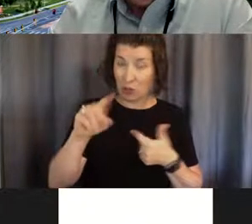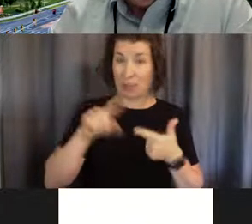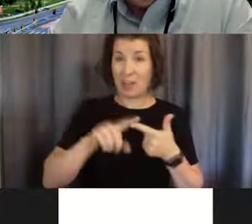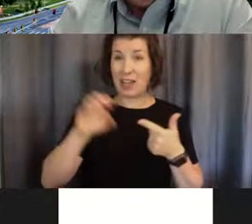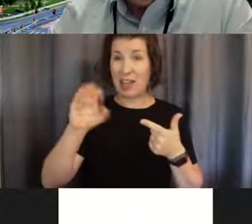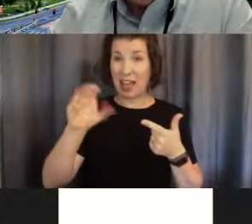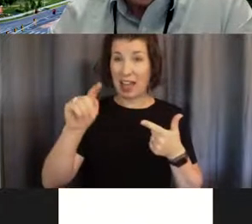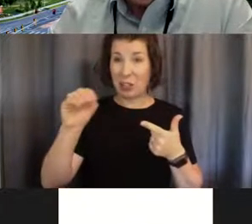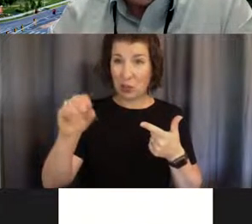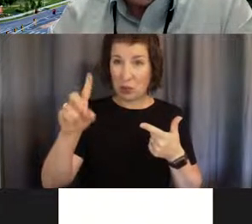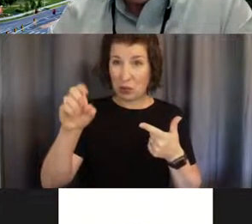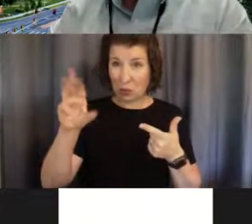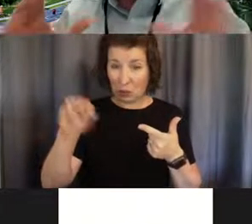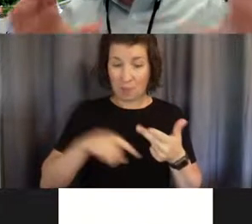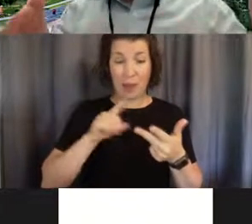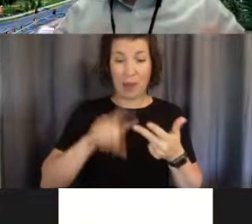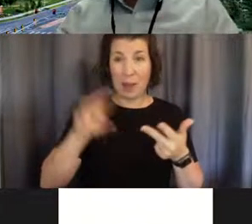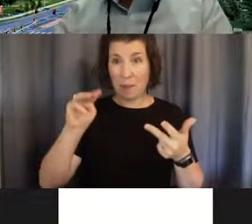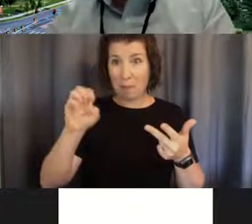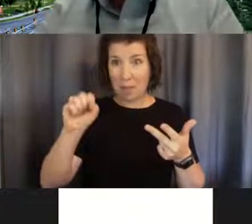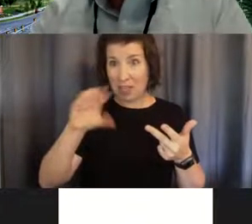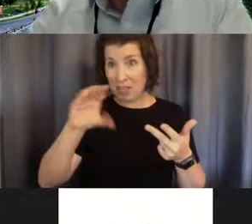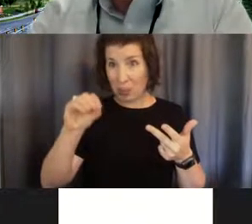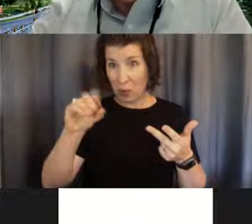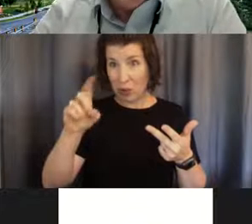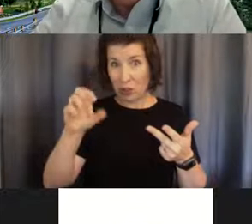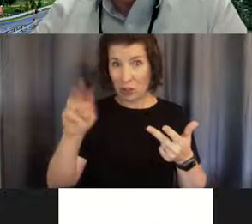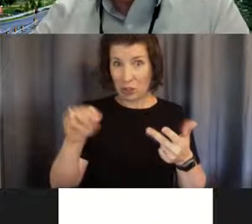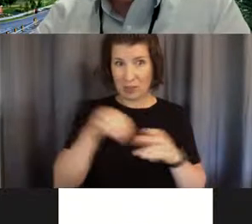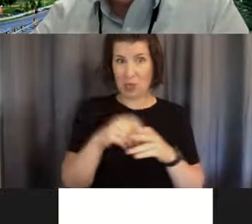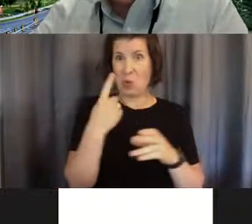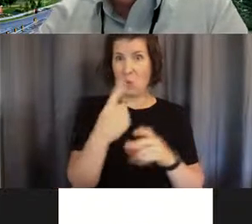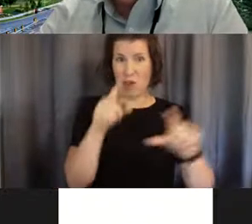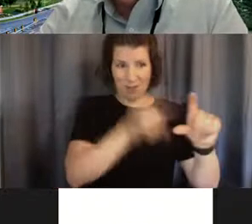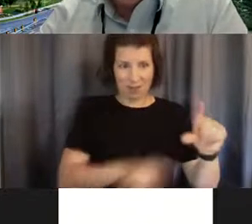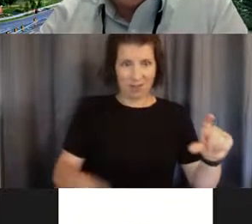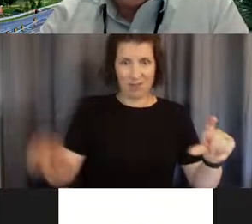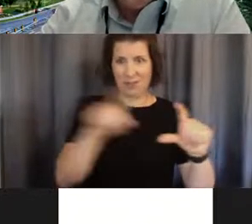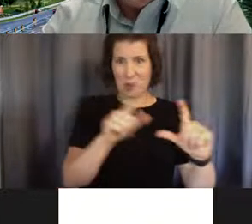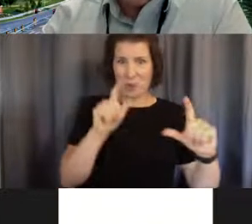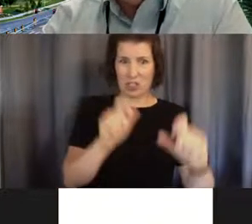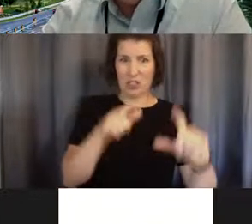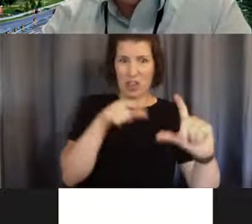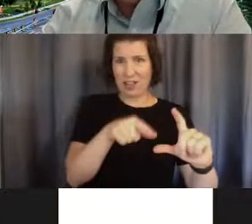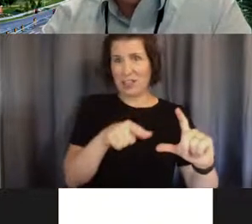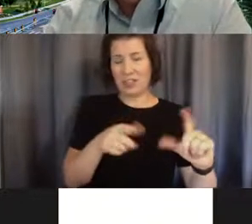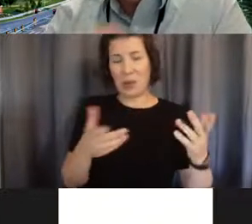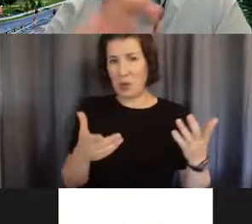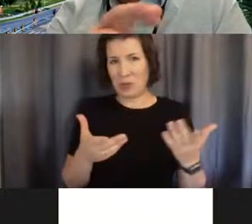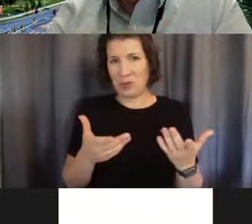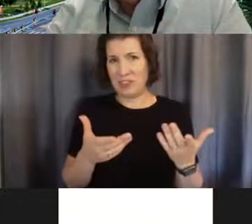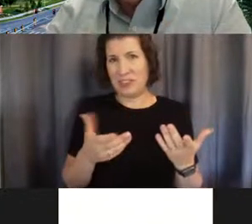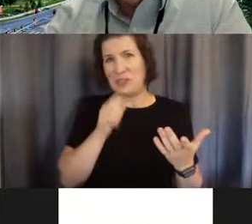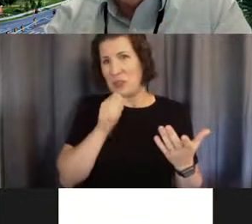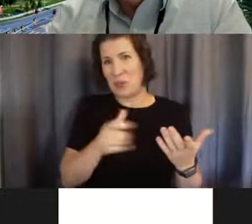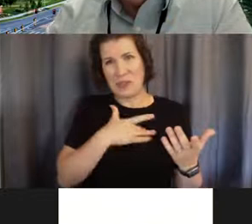all in one same field of view, which you almost never get. So it's kind of awesome when you can have